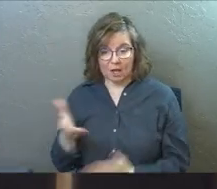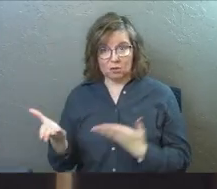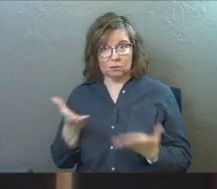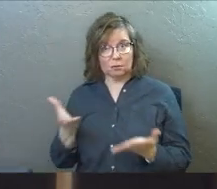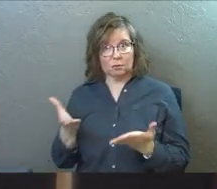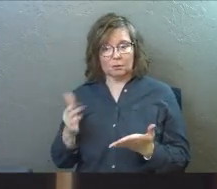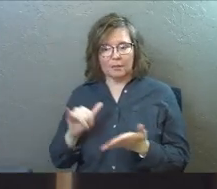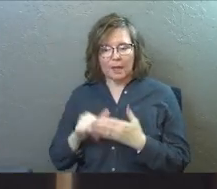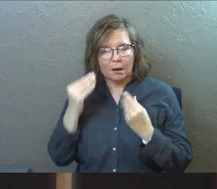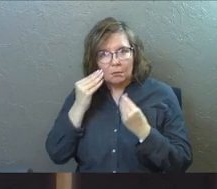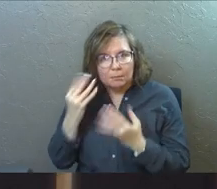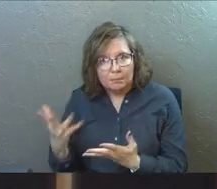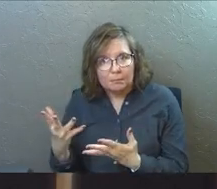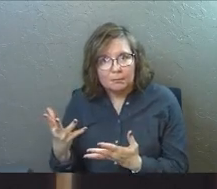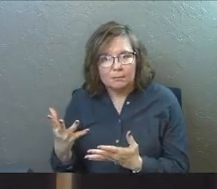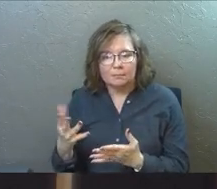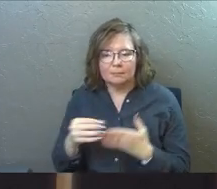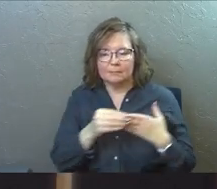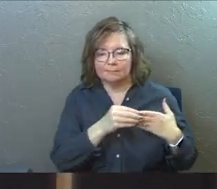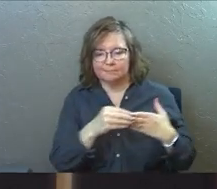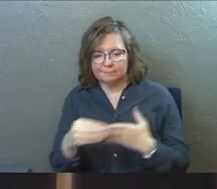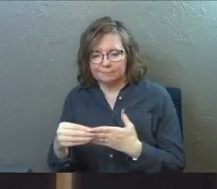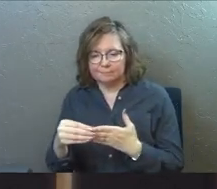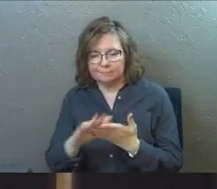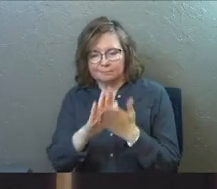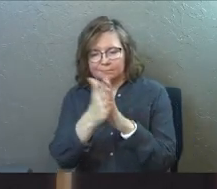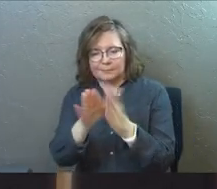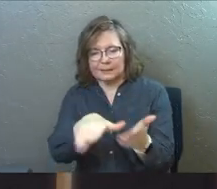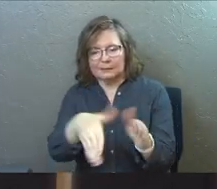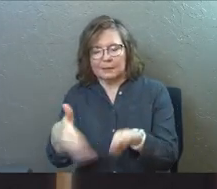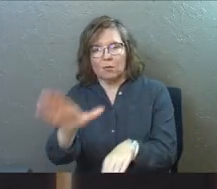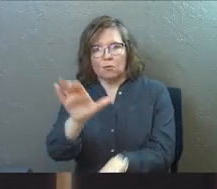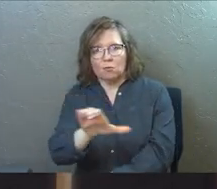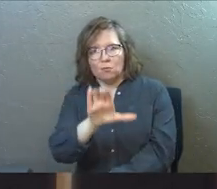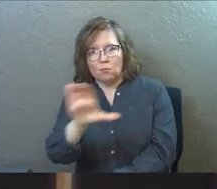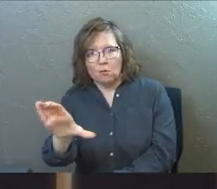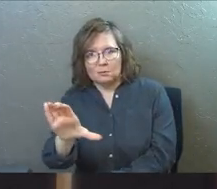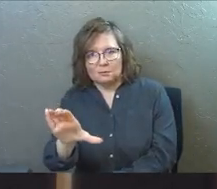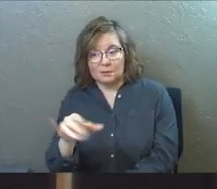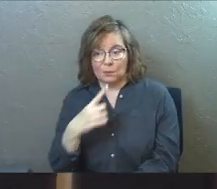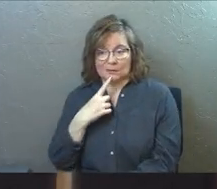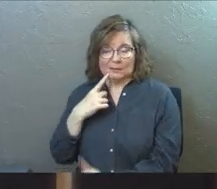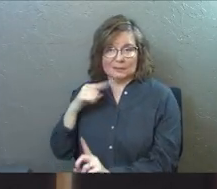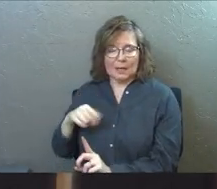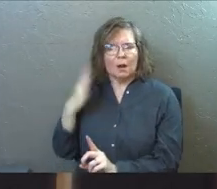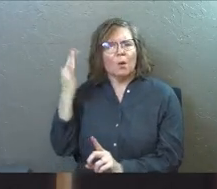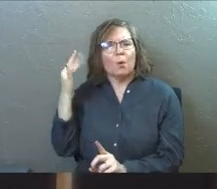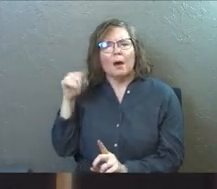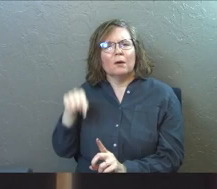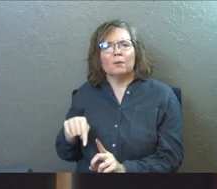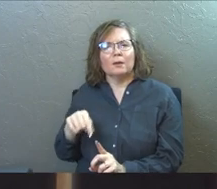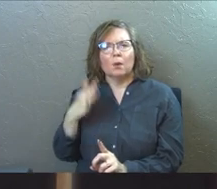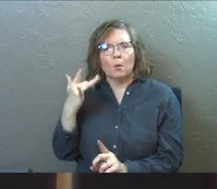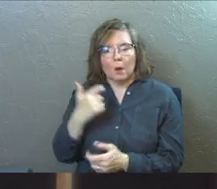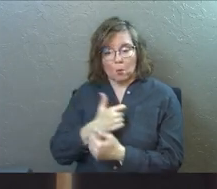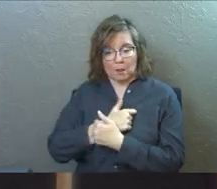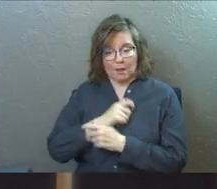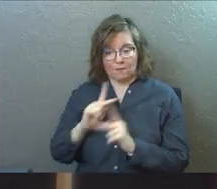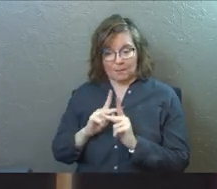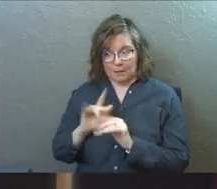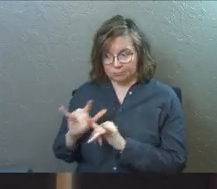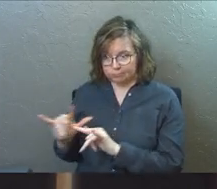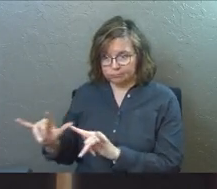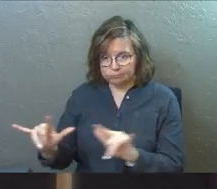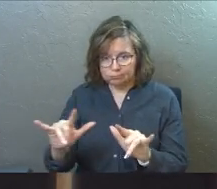service and that obedience led him to death on the cross is what that says. Now, why would that? Why would loving